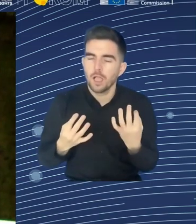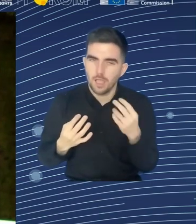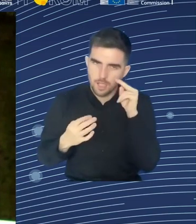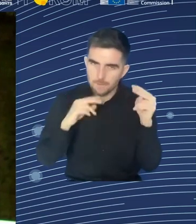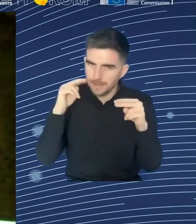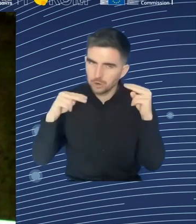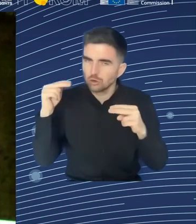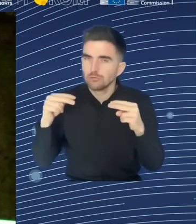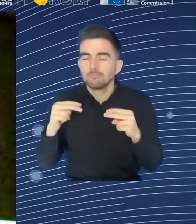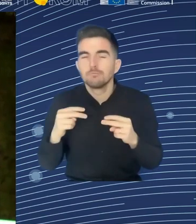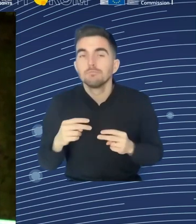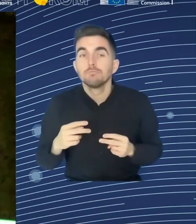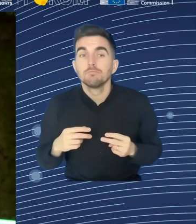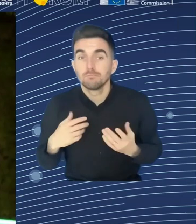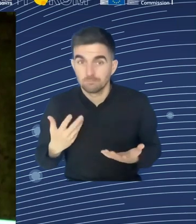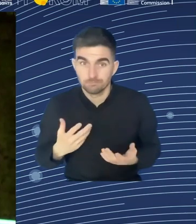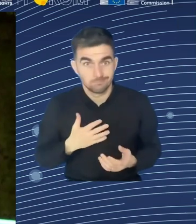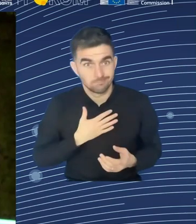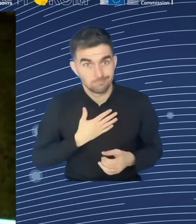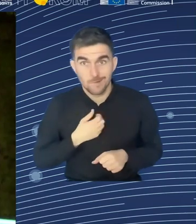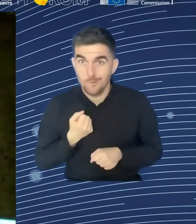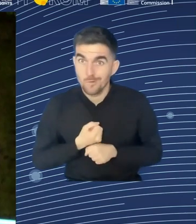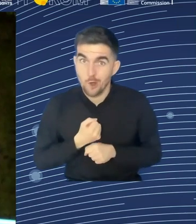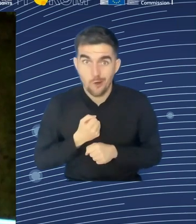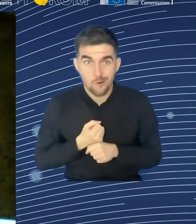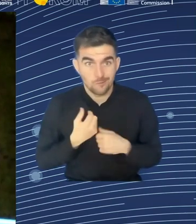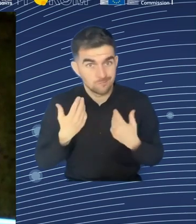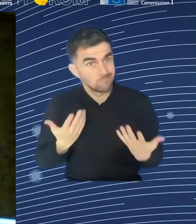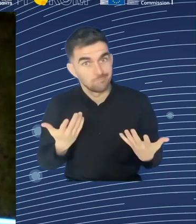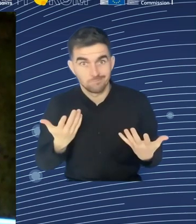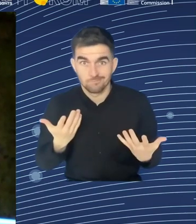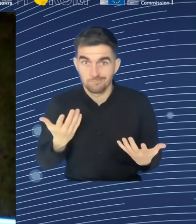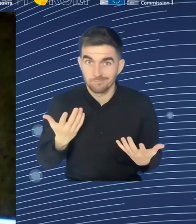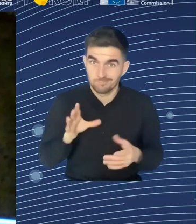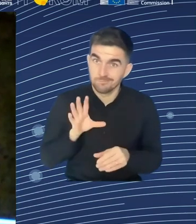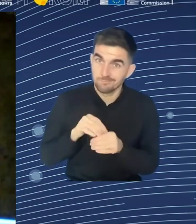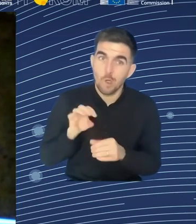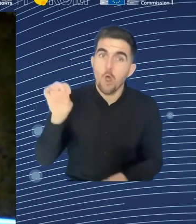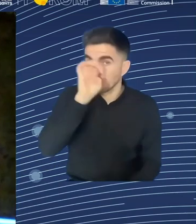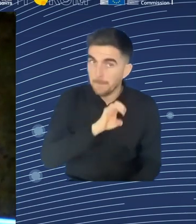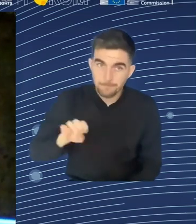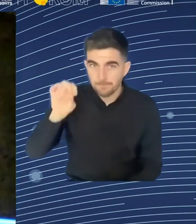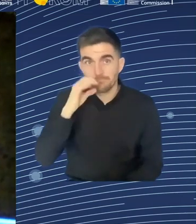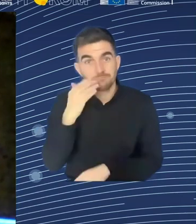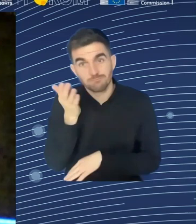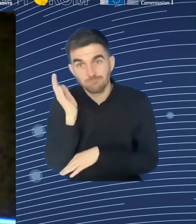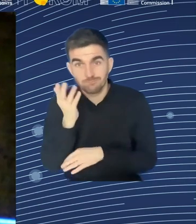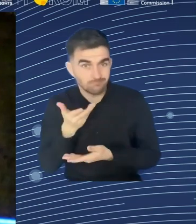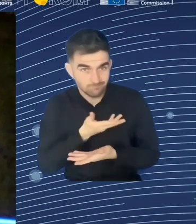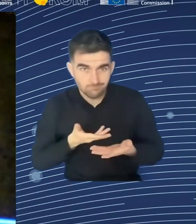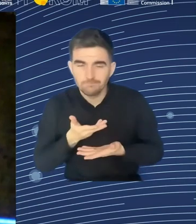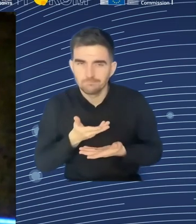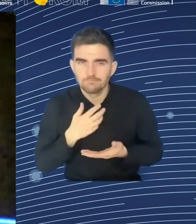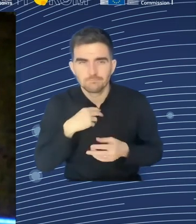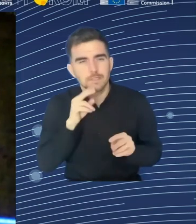background, I think also in this country, for example, are very low and maybe they accompany their partners